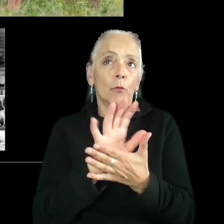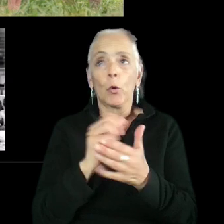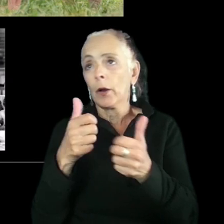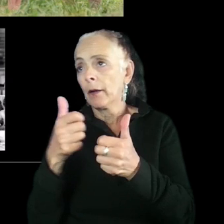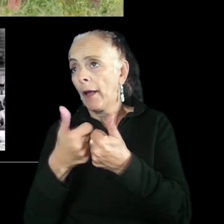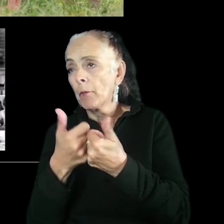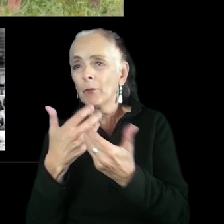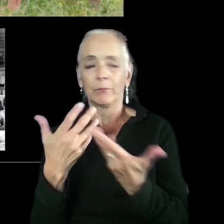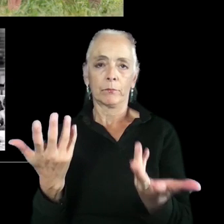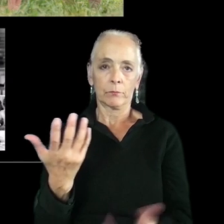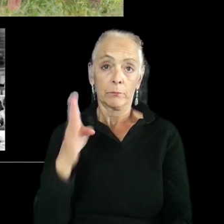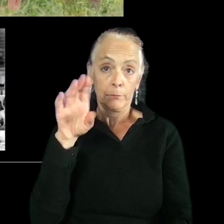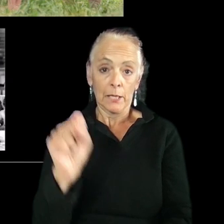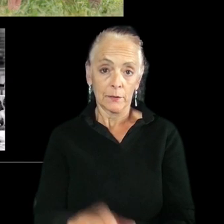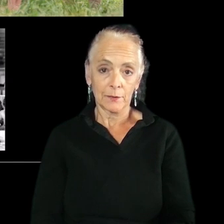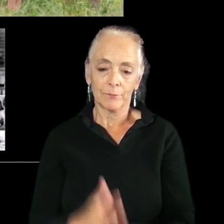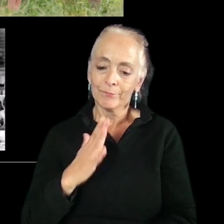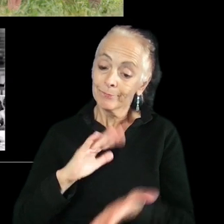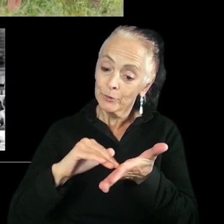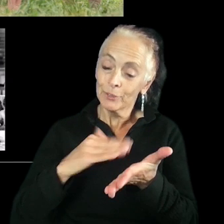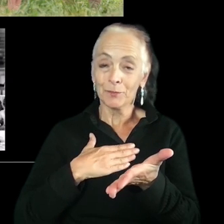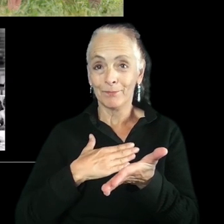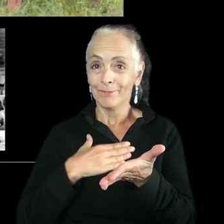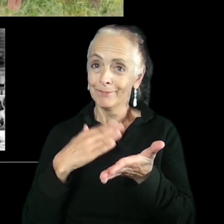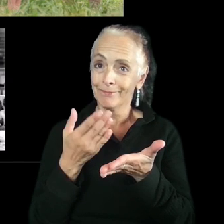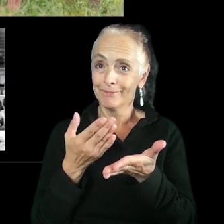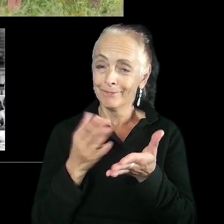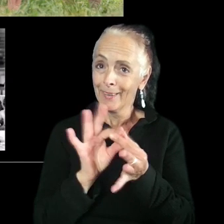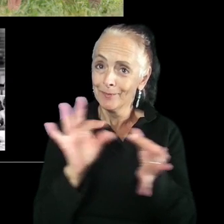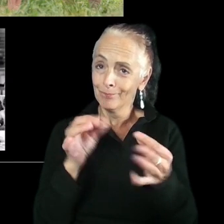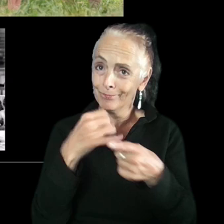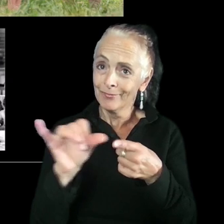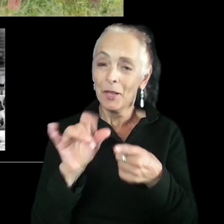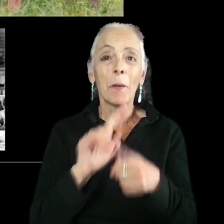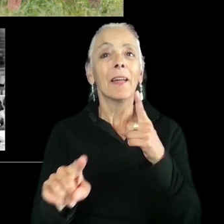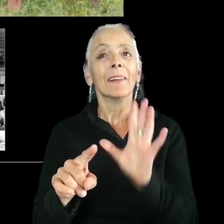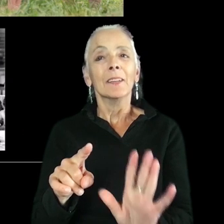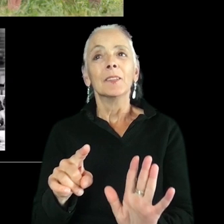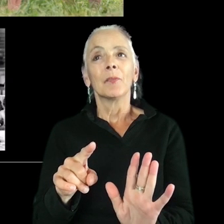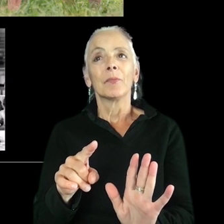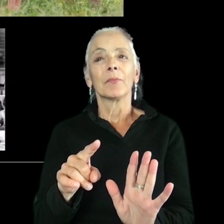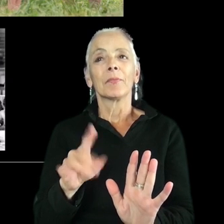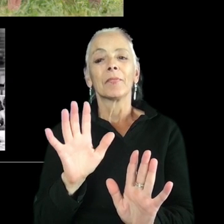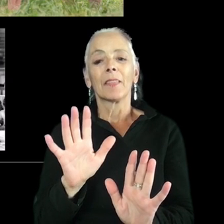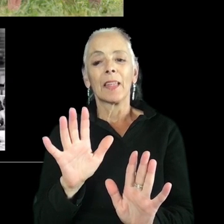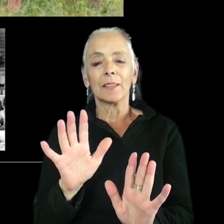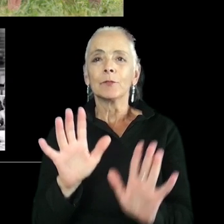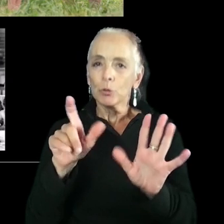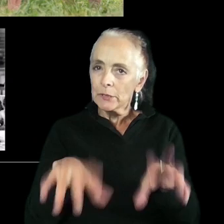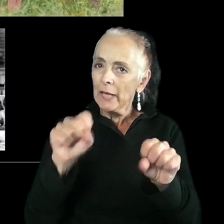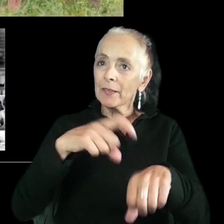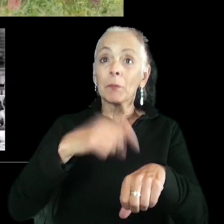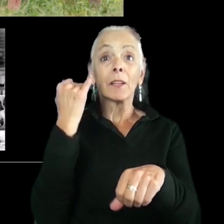all just BS, pardon my French. But yeah, definitely take the time to, if you're going to